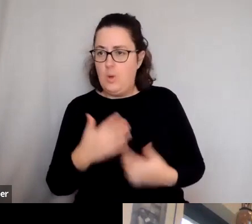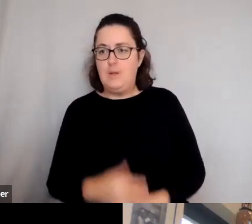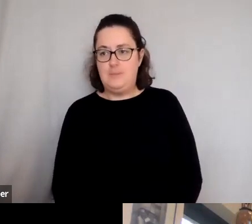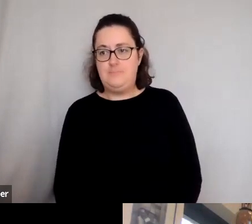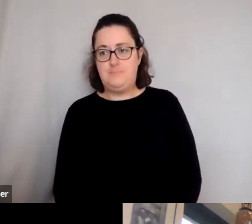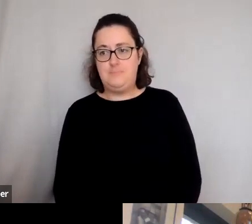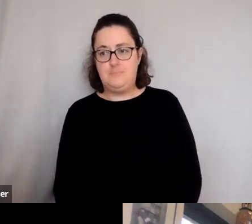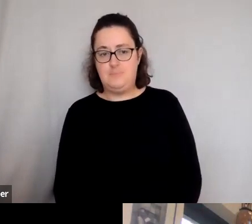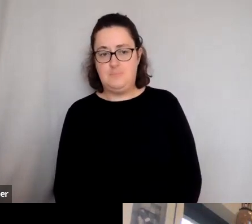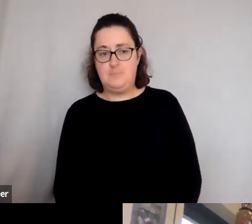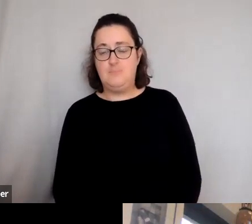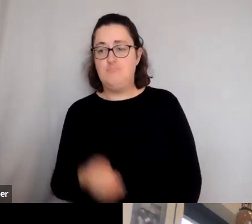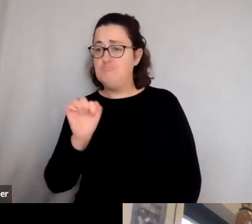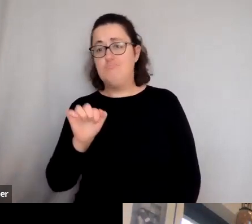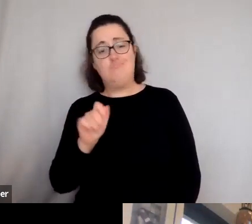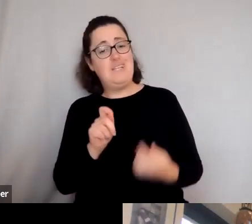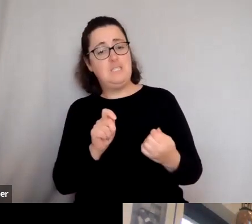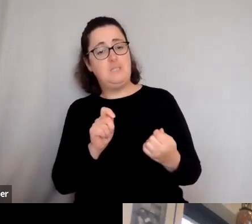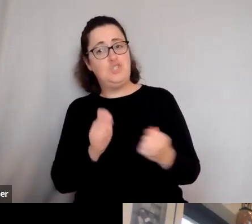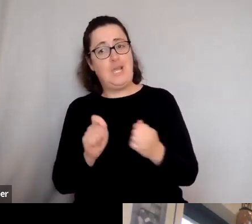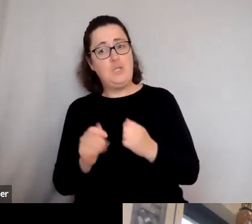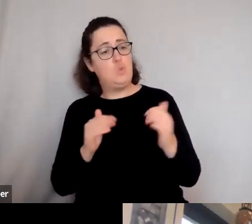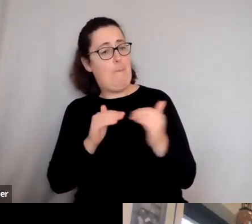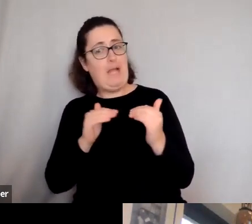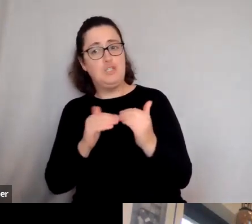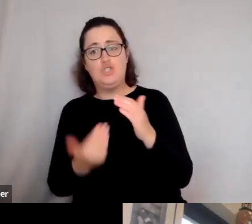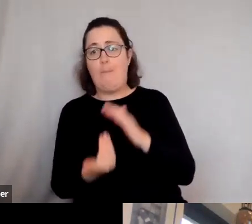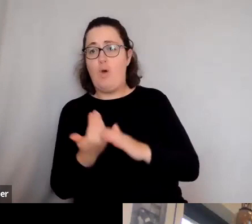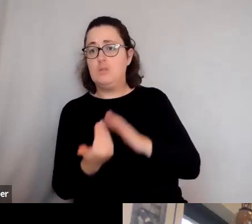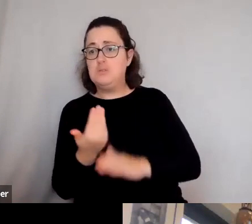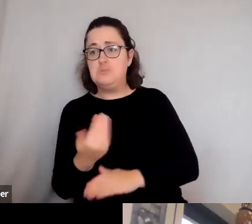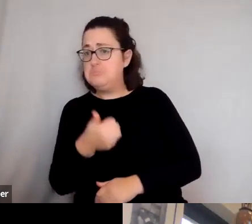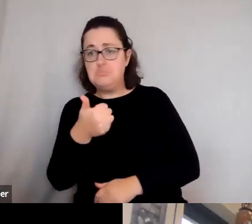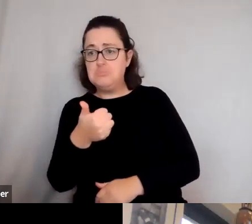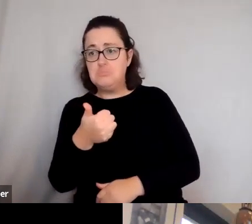You know, and it's being reinvented. But, you know, I think it's always been